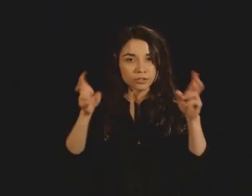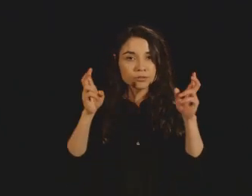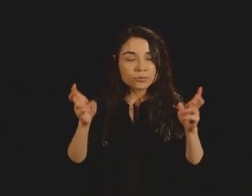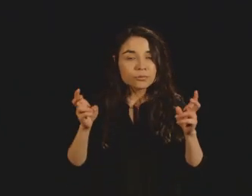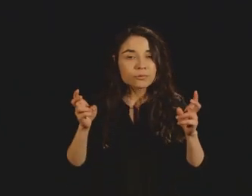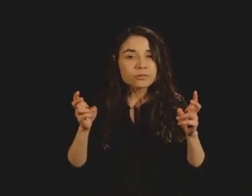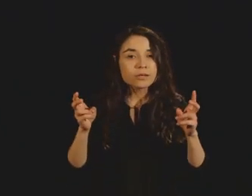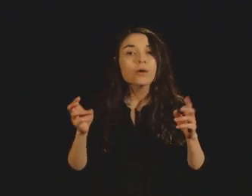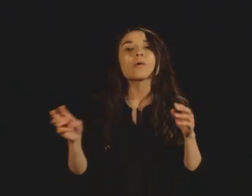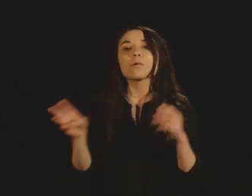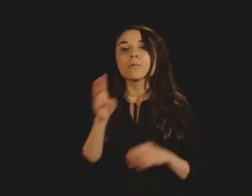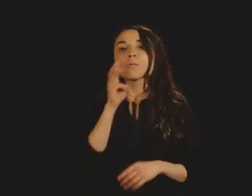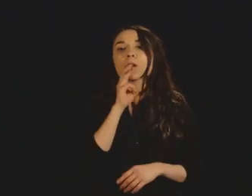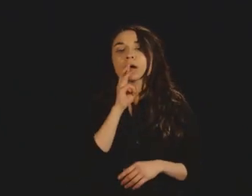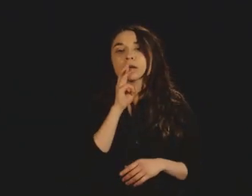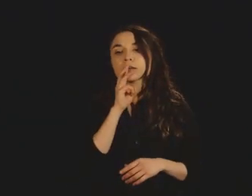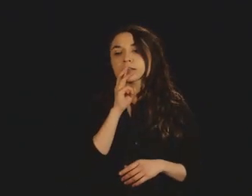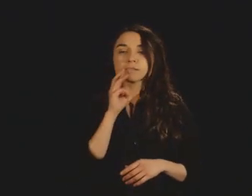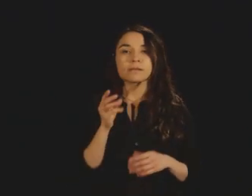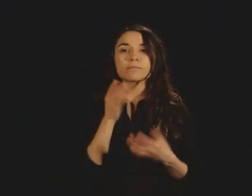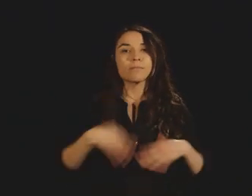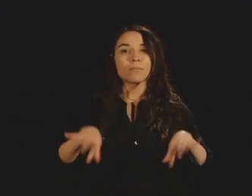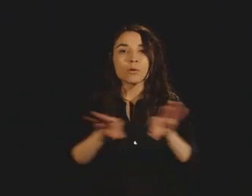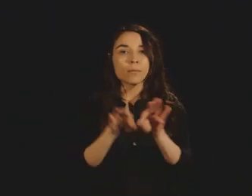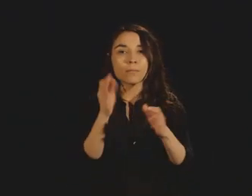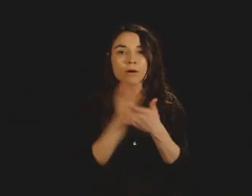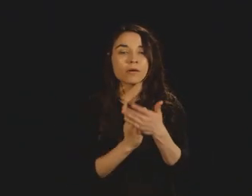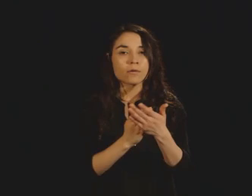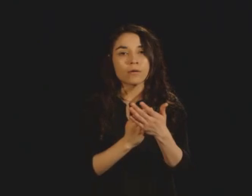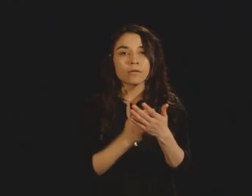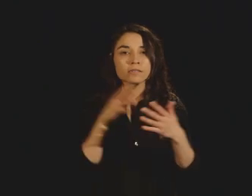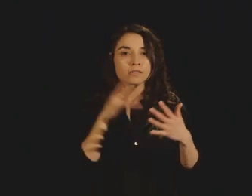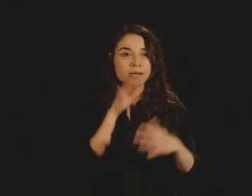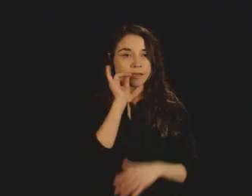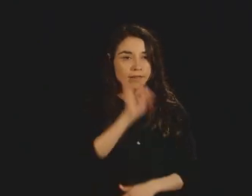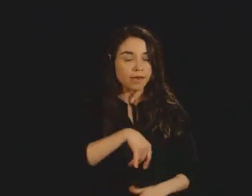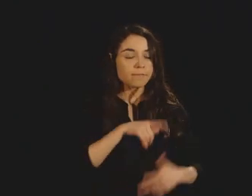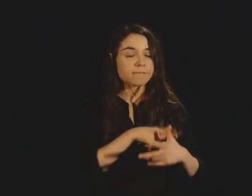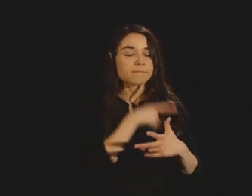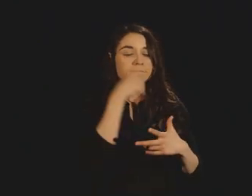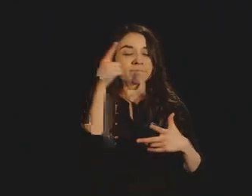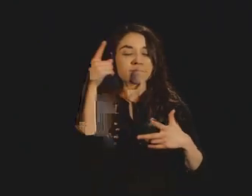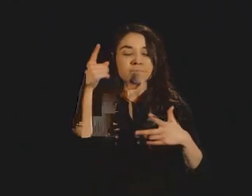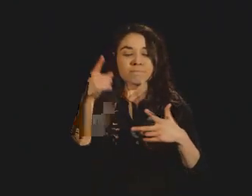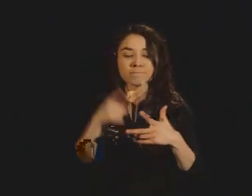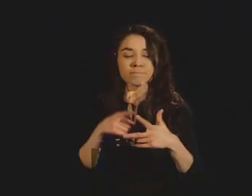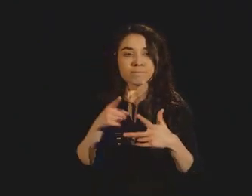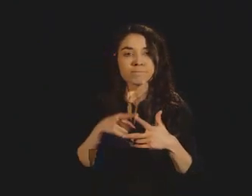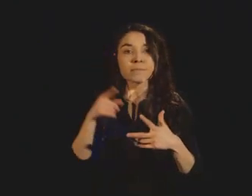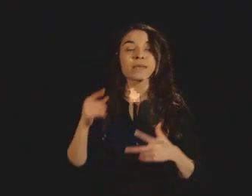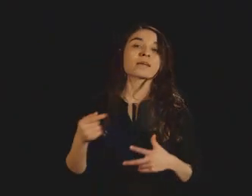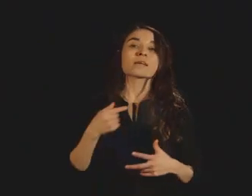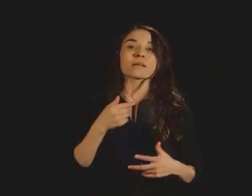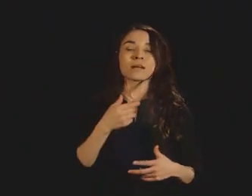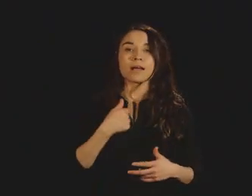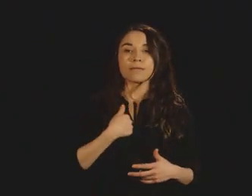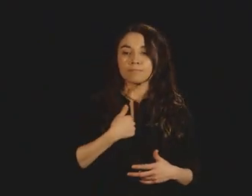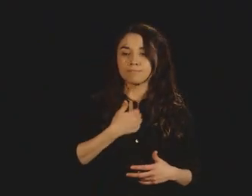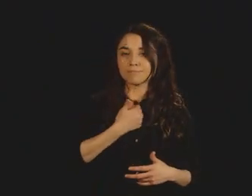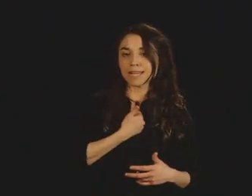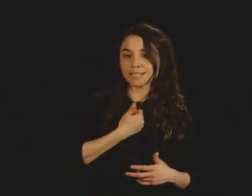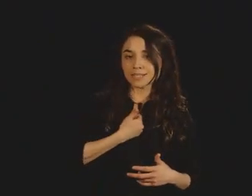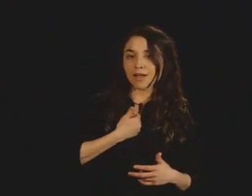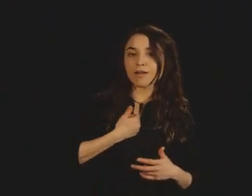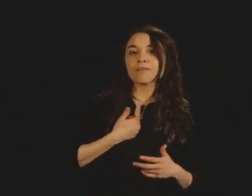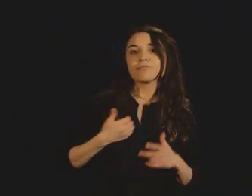Oregon. And secondly, because I'm a laser geek, I admit it, since I built my